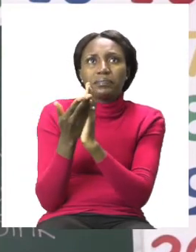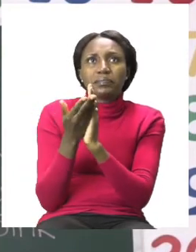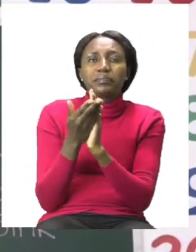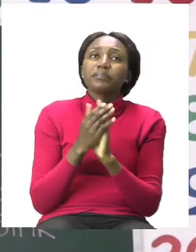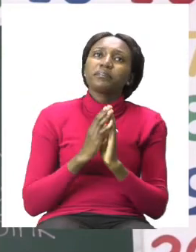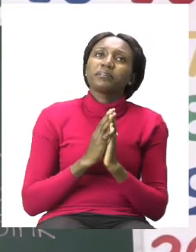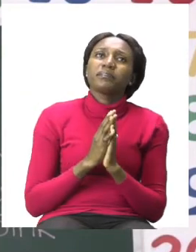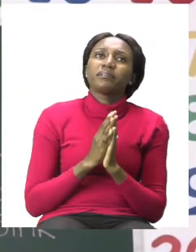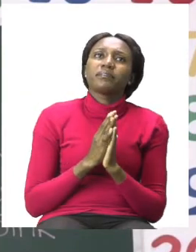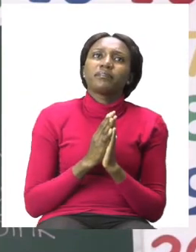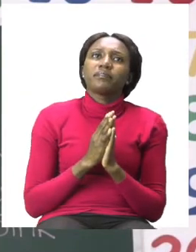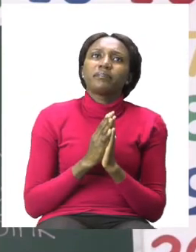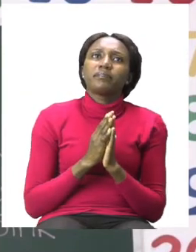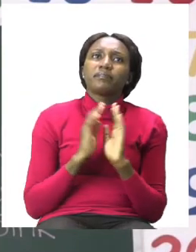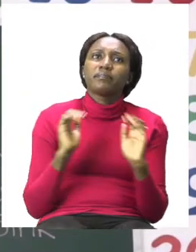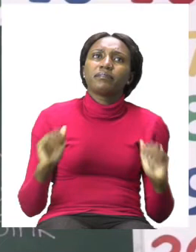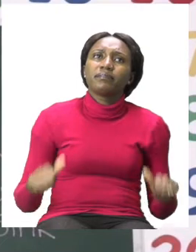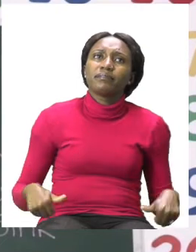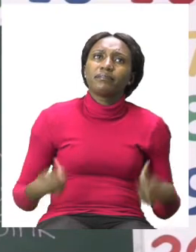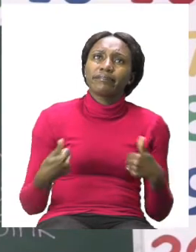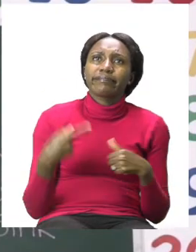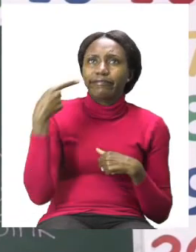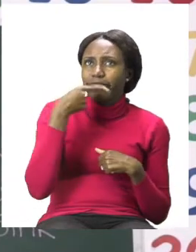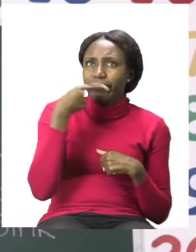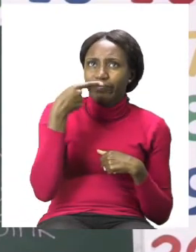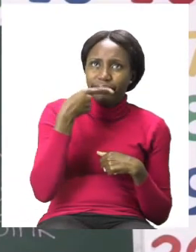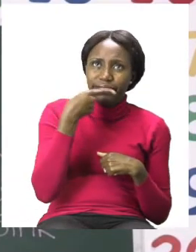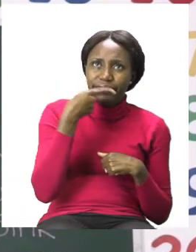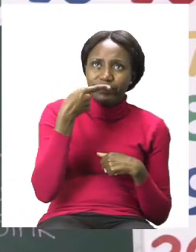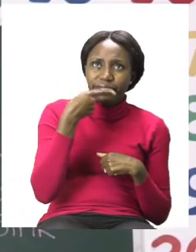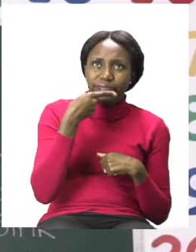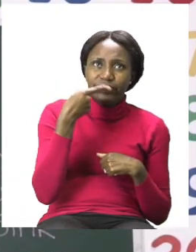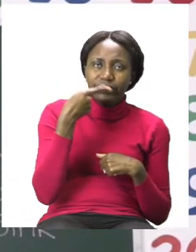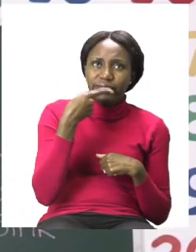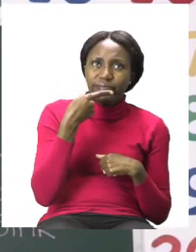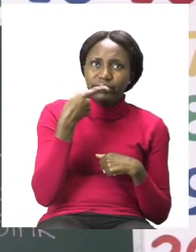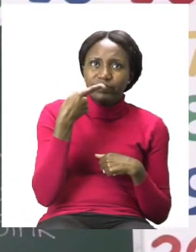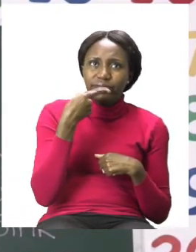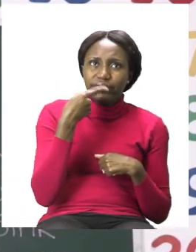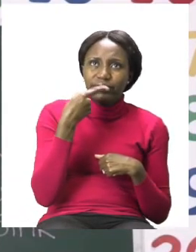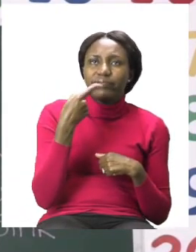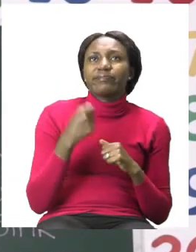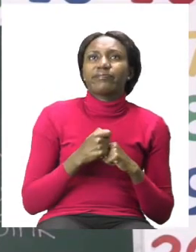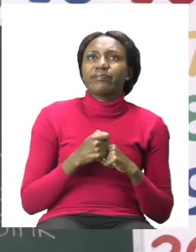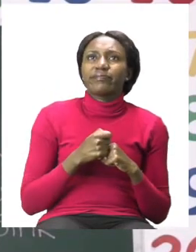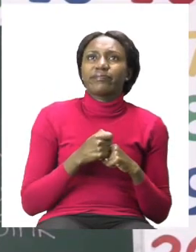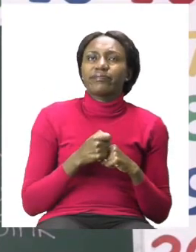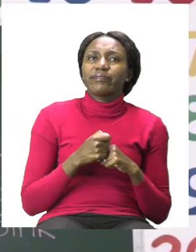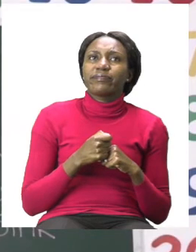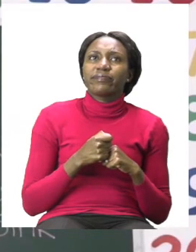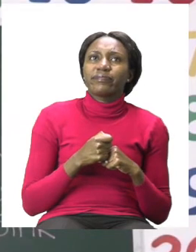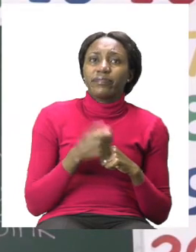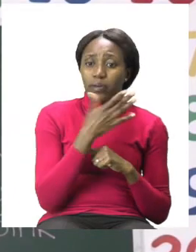that we have is of a boy who is brushing his teeth. He has his toothbrush and a glass of